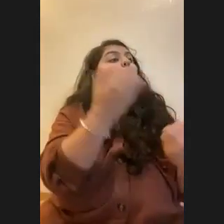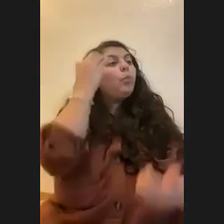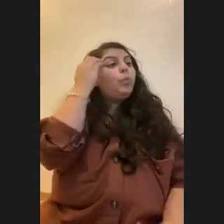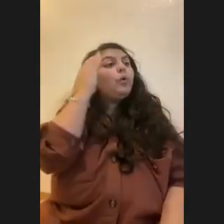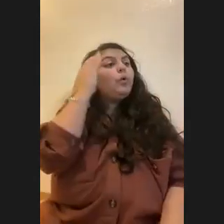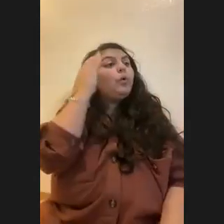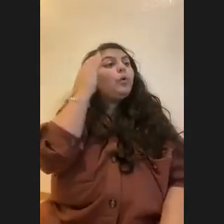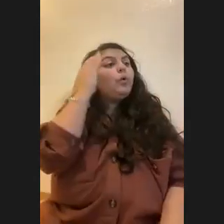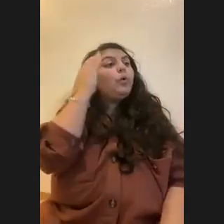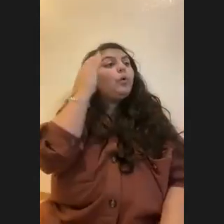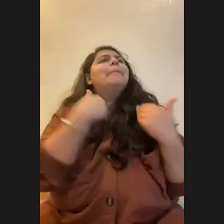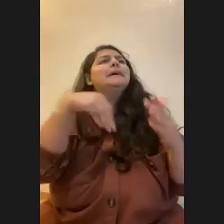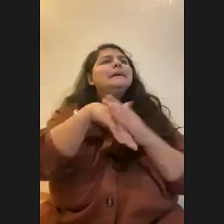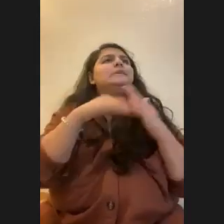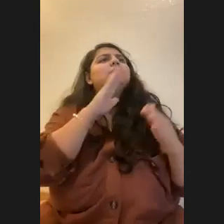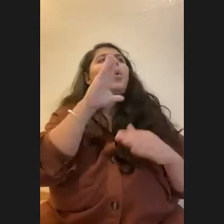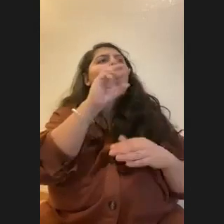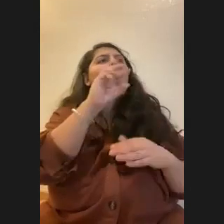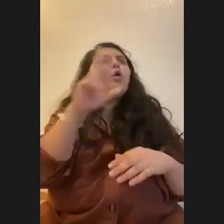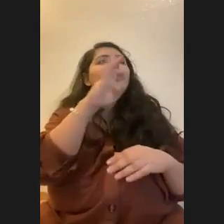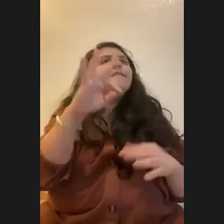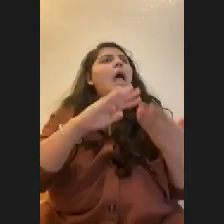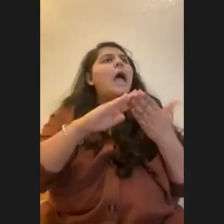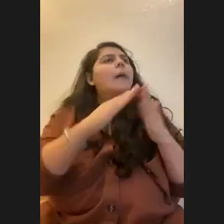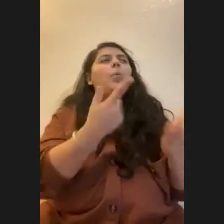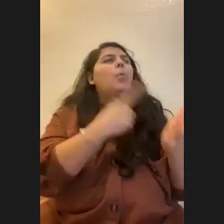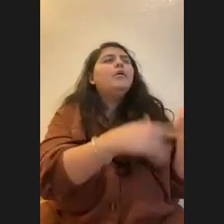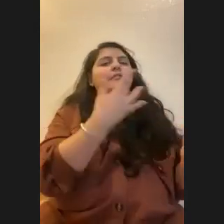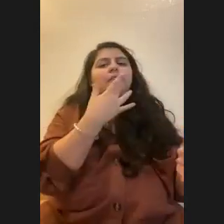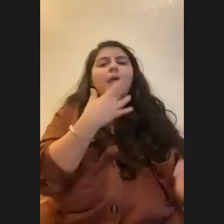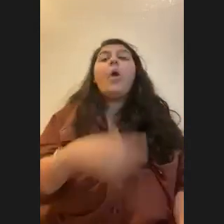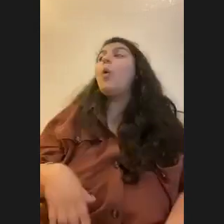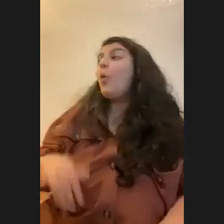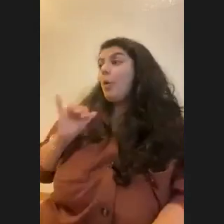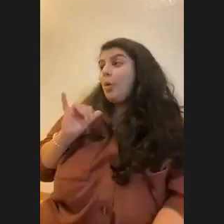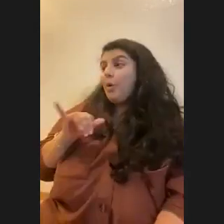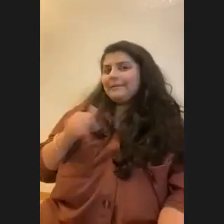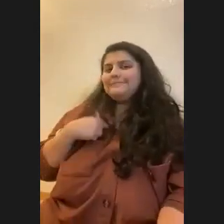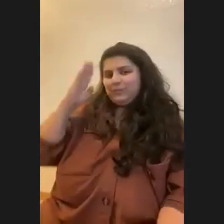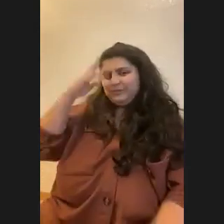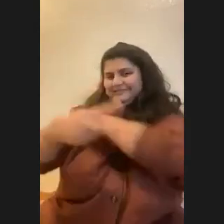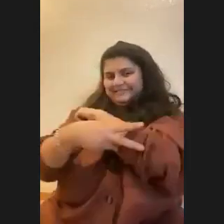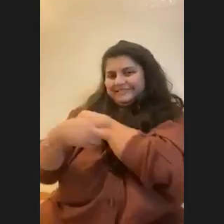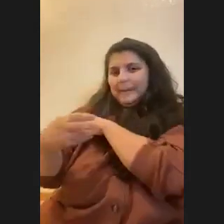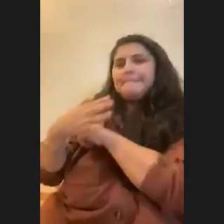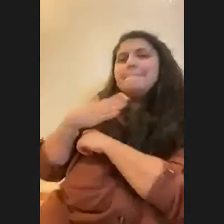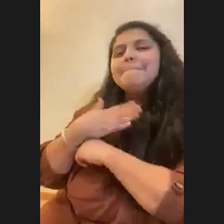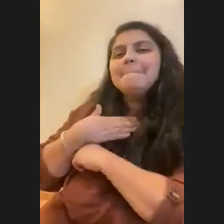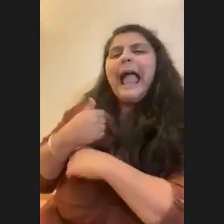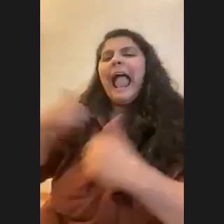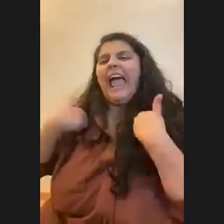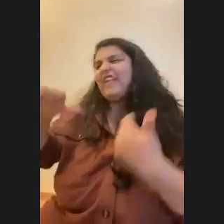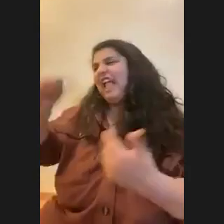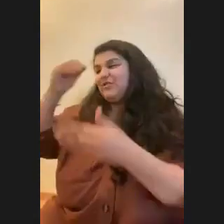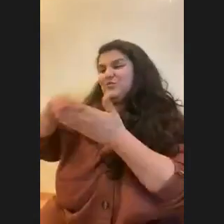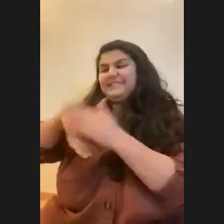community? Ooh, I'm gonna, I'm gonna steal my, uh, fellow. I have another PhD student in my lab